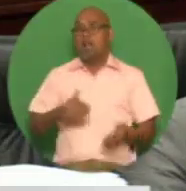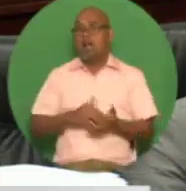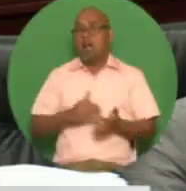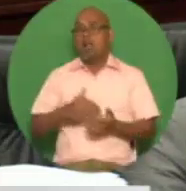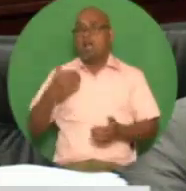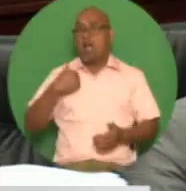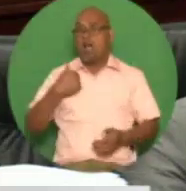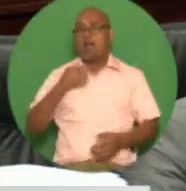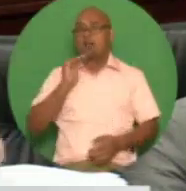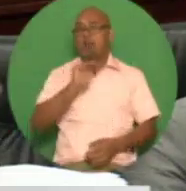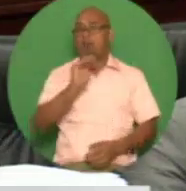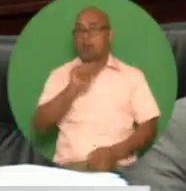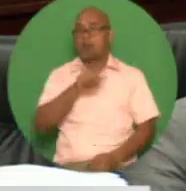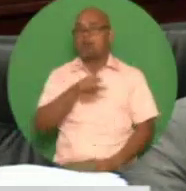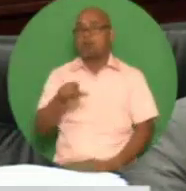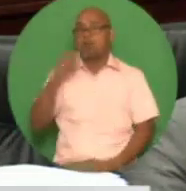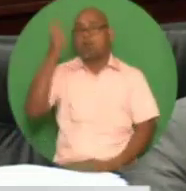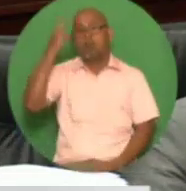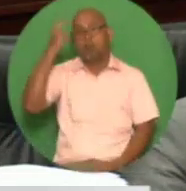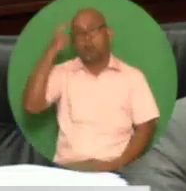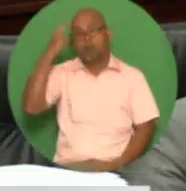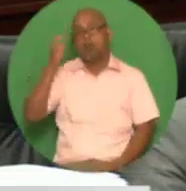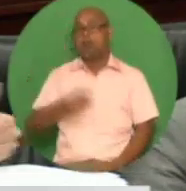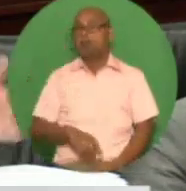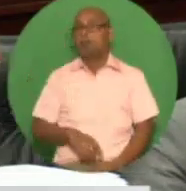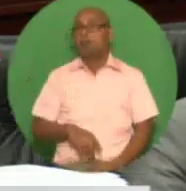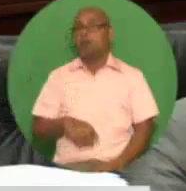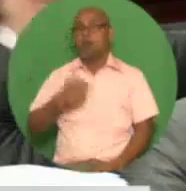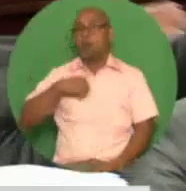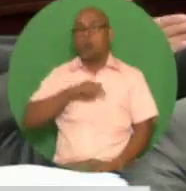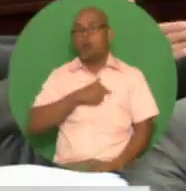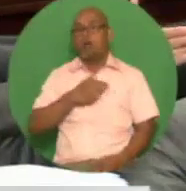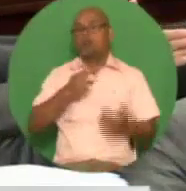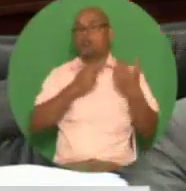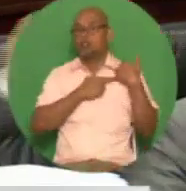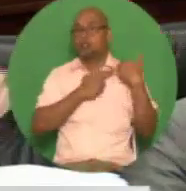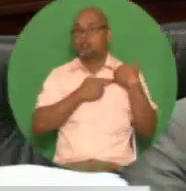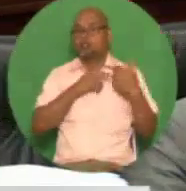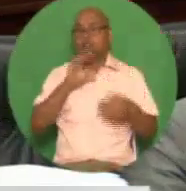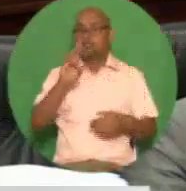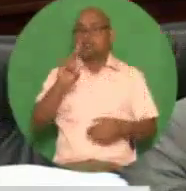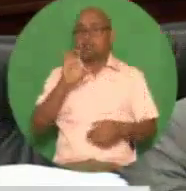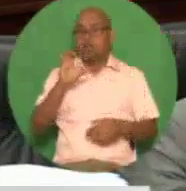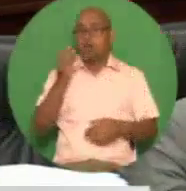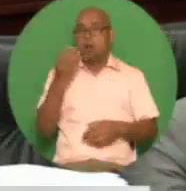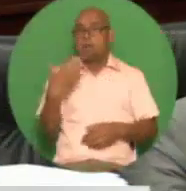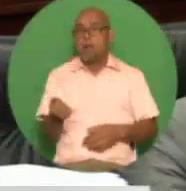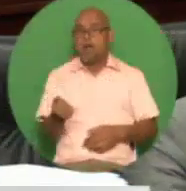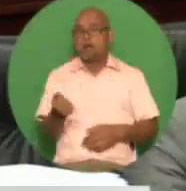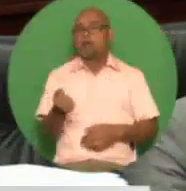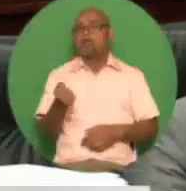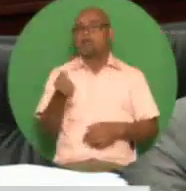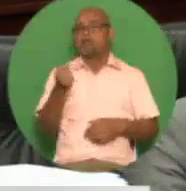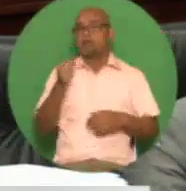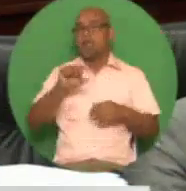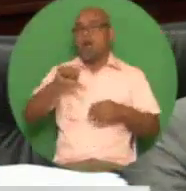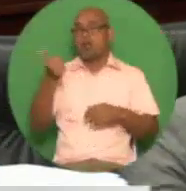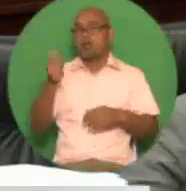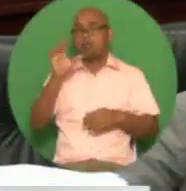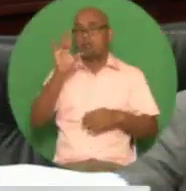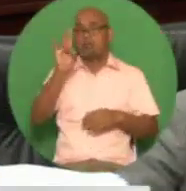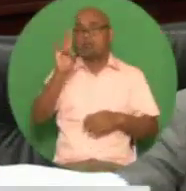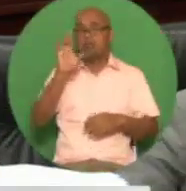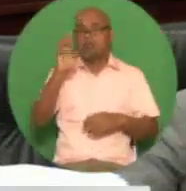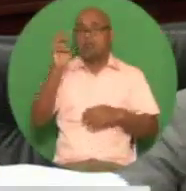the entire fuel subsidy we are absorbing 700 million and redistributing the other 700 million to the poor and